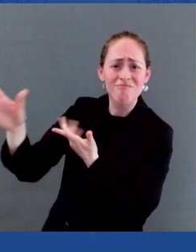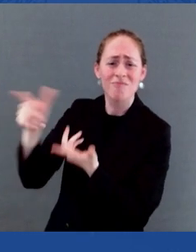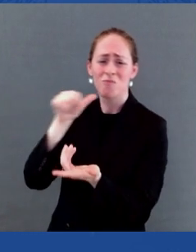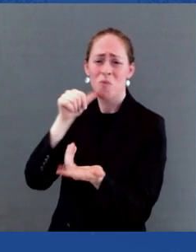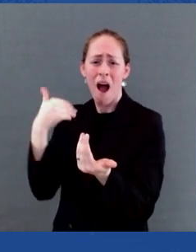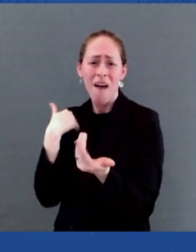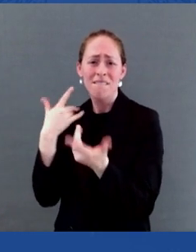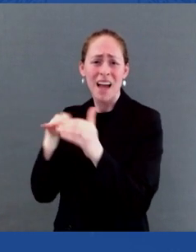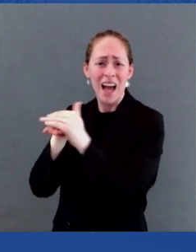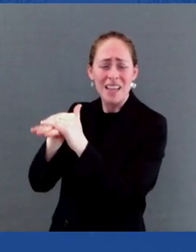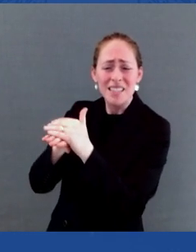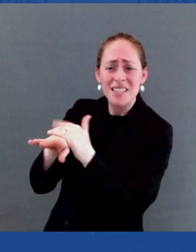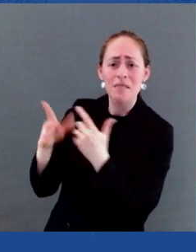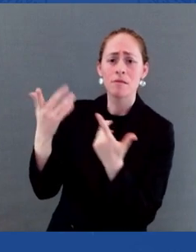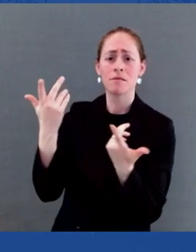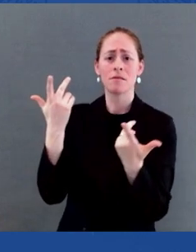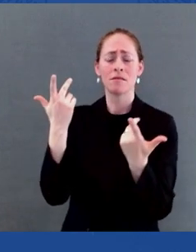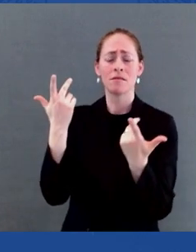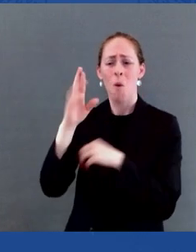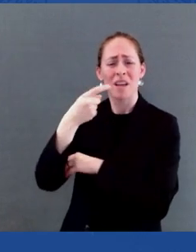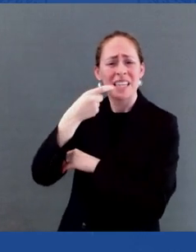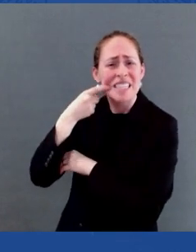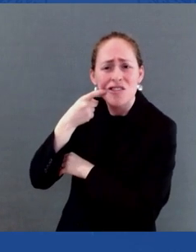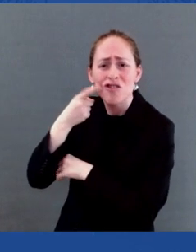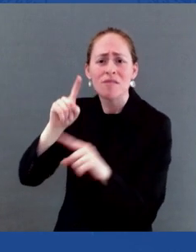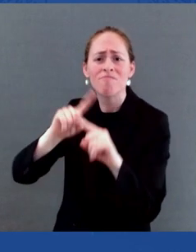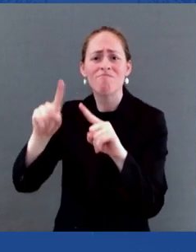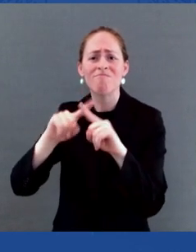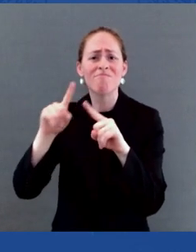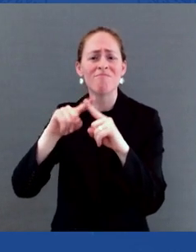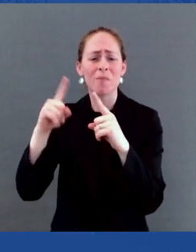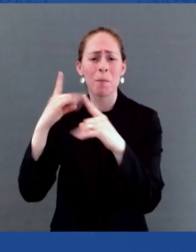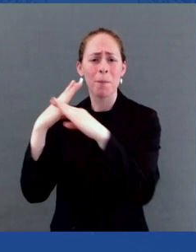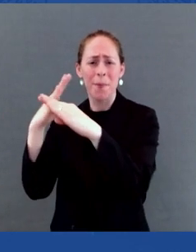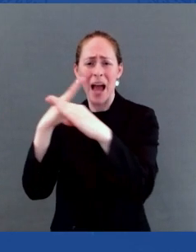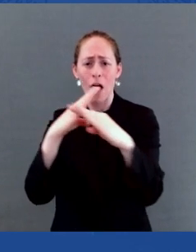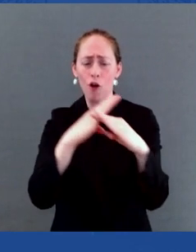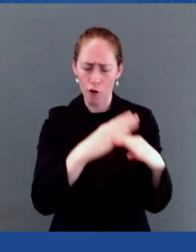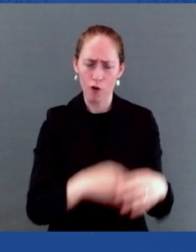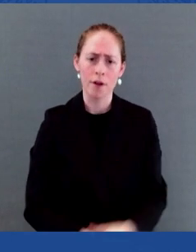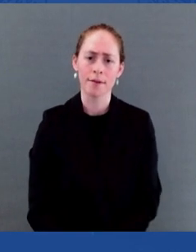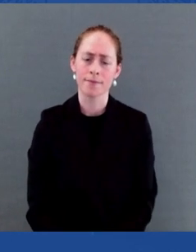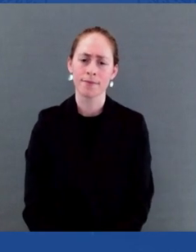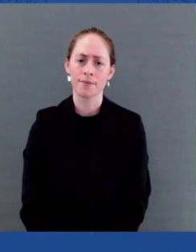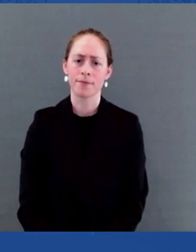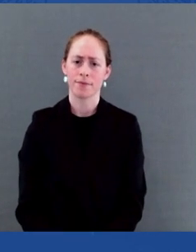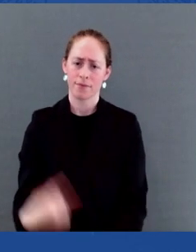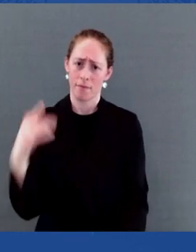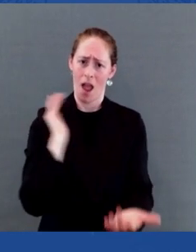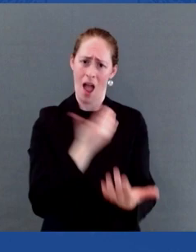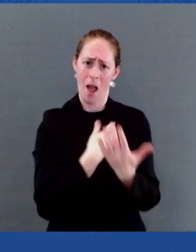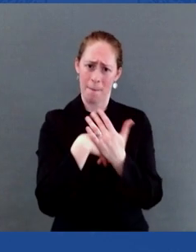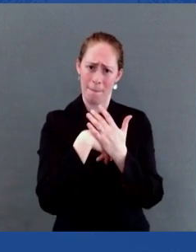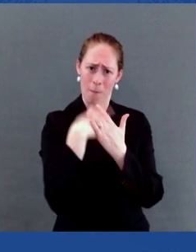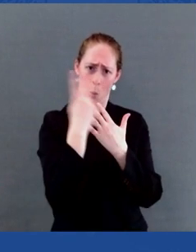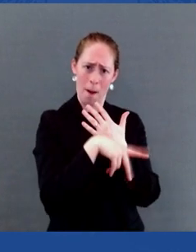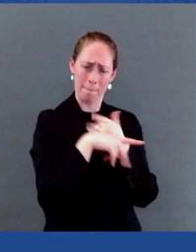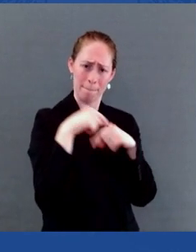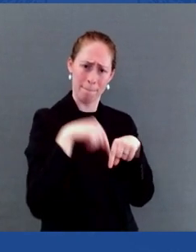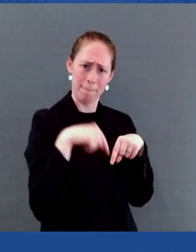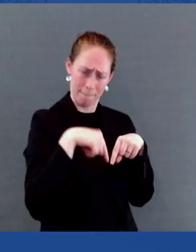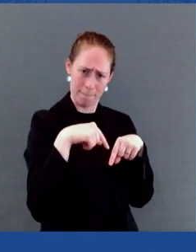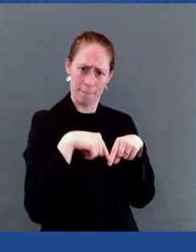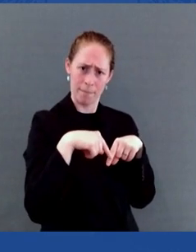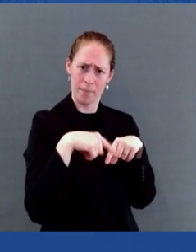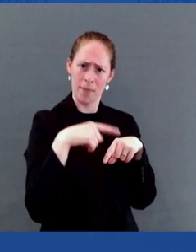Epidemic in the U.S. EHE. Like the new HIV strategy, the EHE initiative is focused on ending